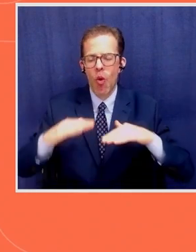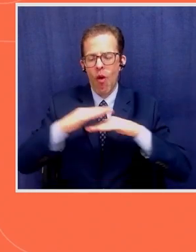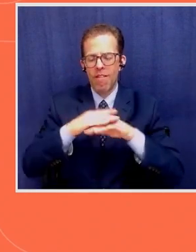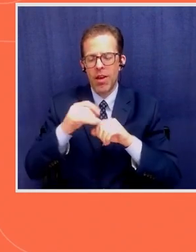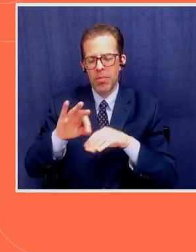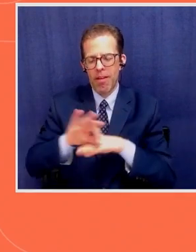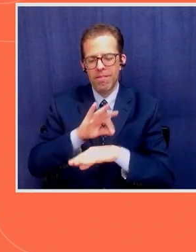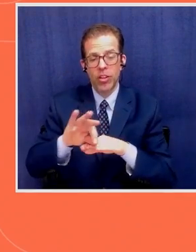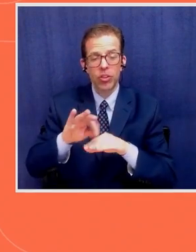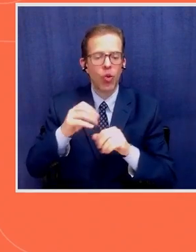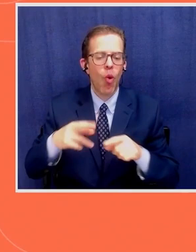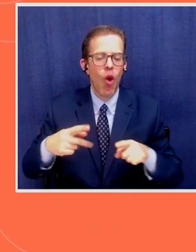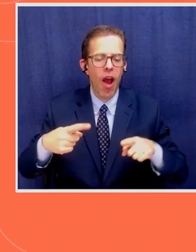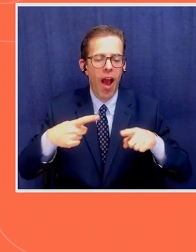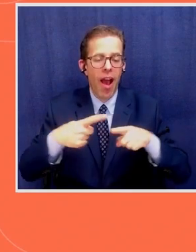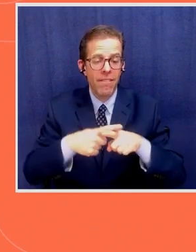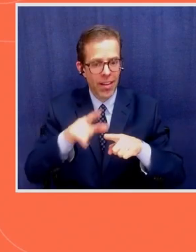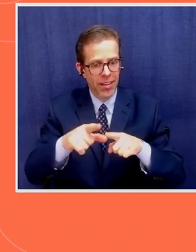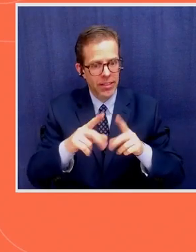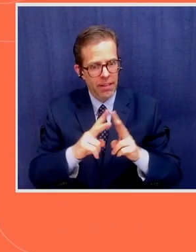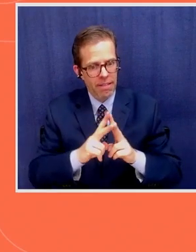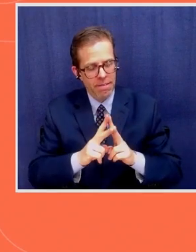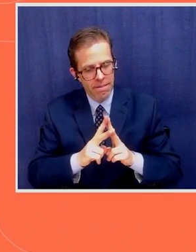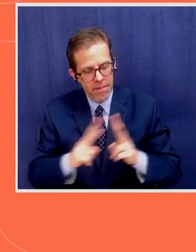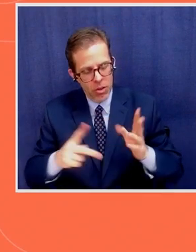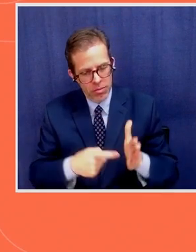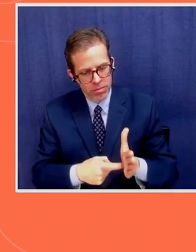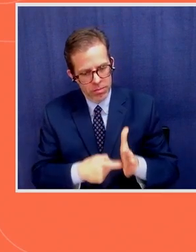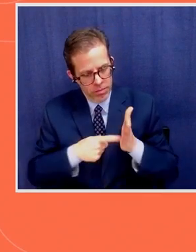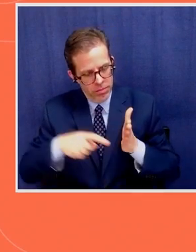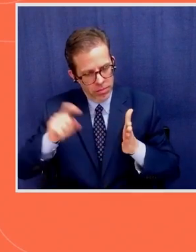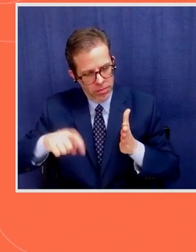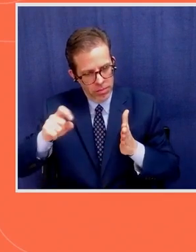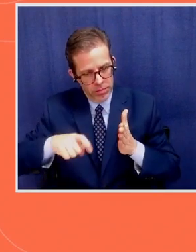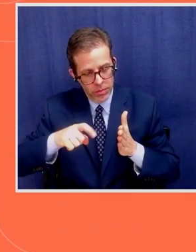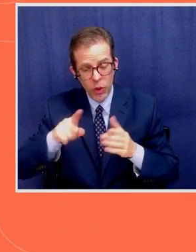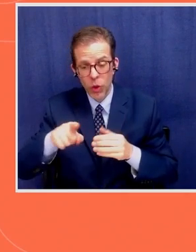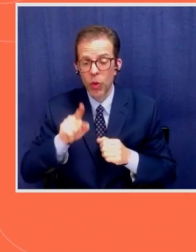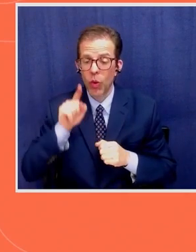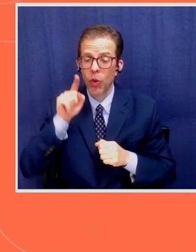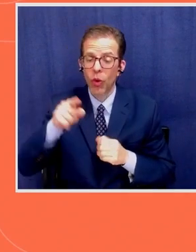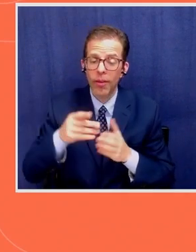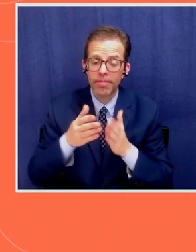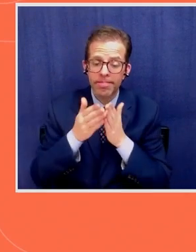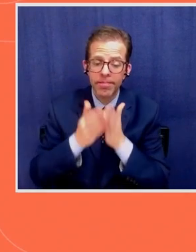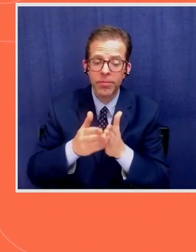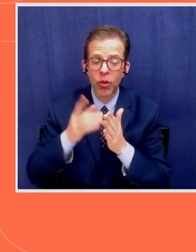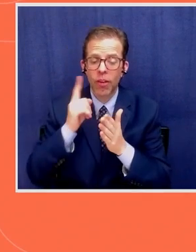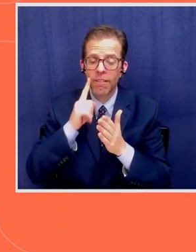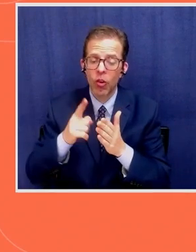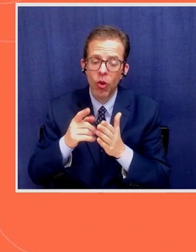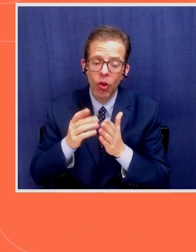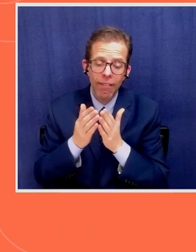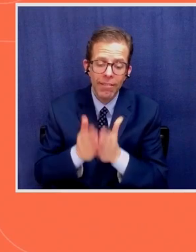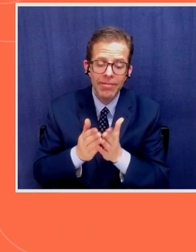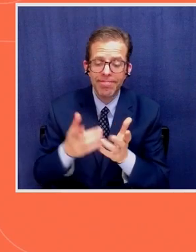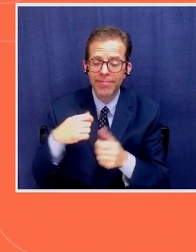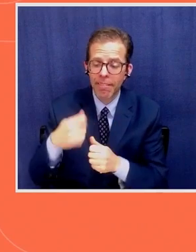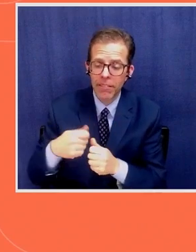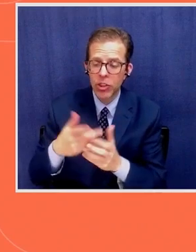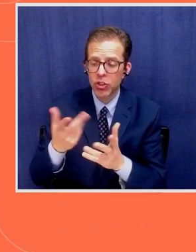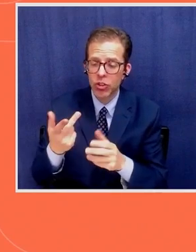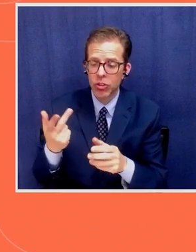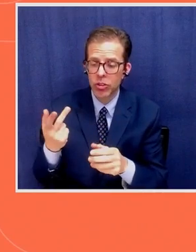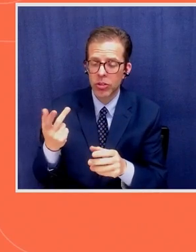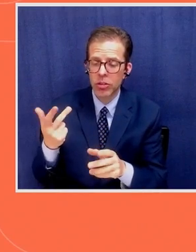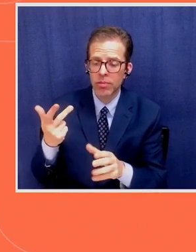conflict. Which is very, very essential because when you are going out at sea for fisheries boarding or enforcement, you have something you call a boarding party.